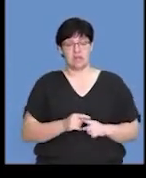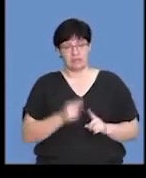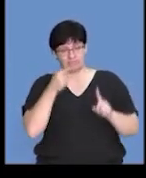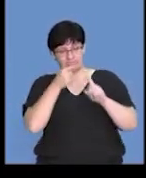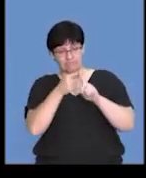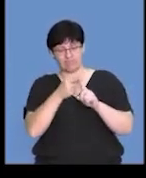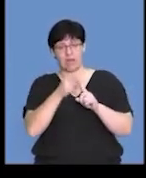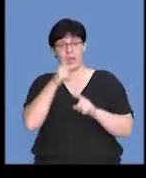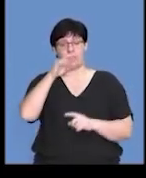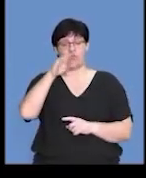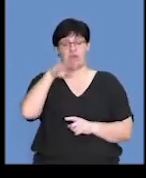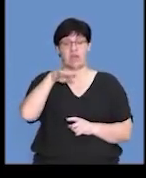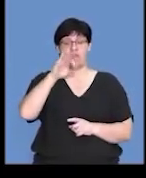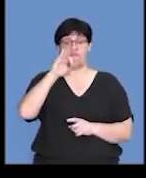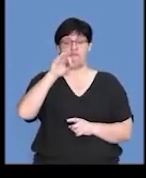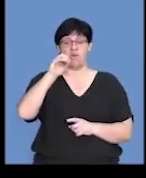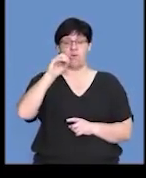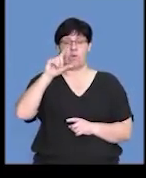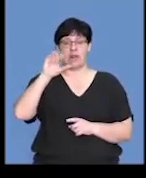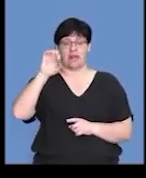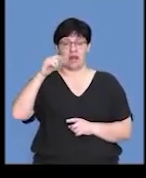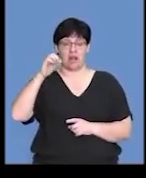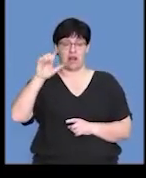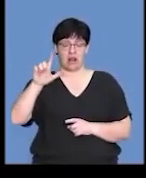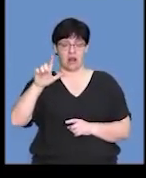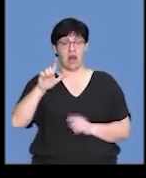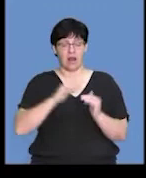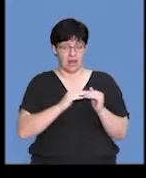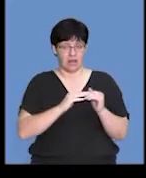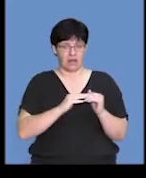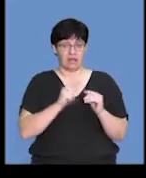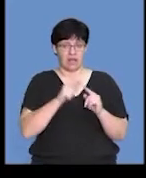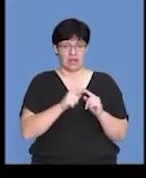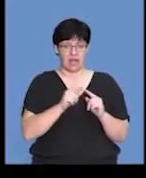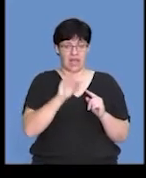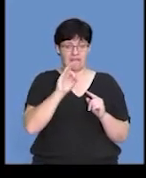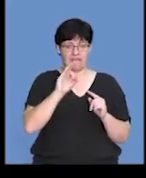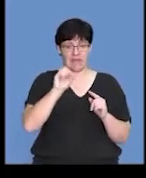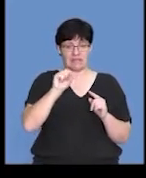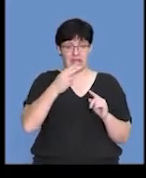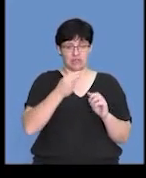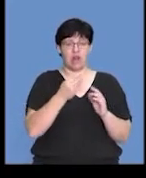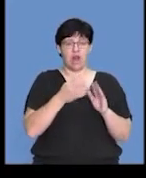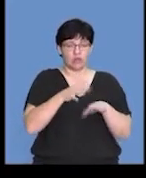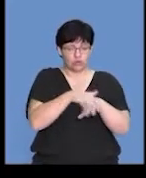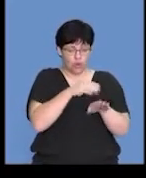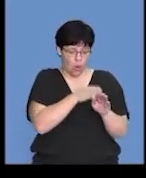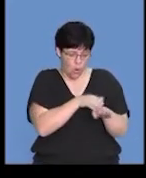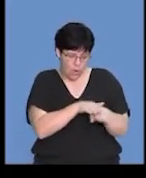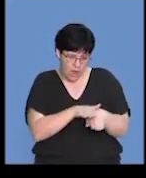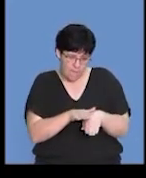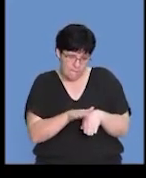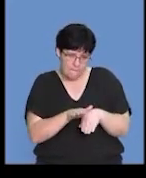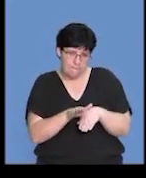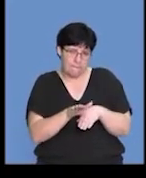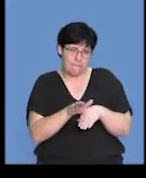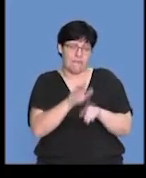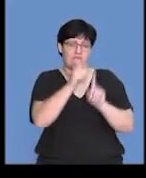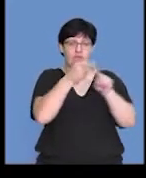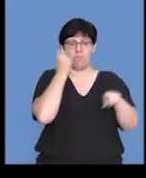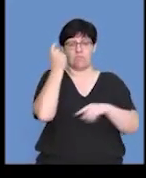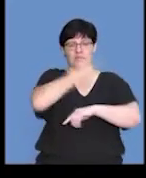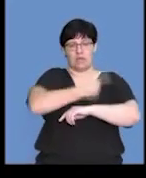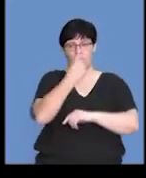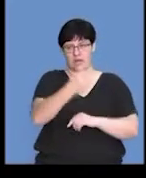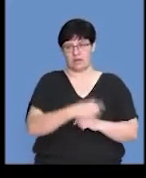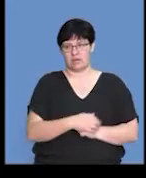primary follicle. And we see that there's a gradual increase in the level of FSH as we get from day one. So